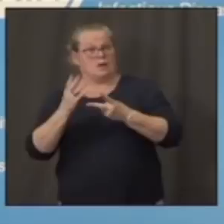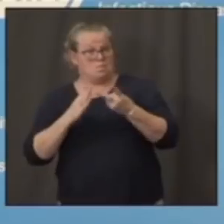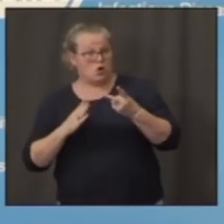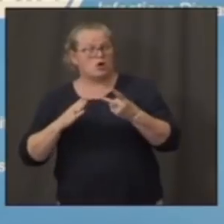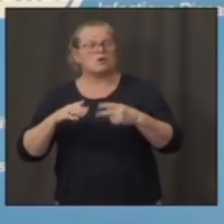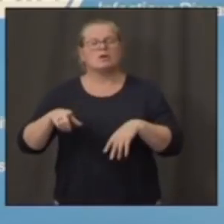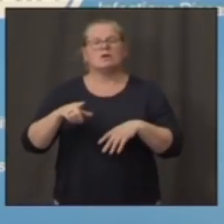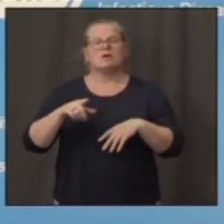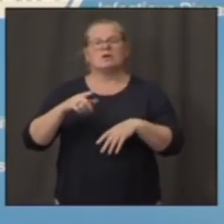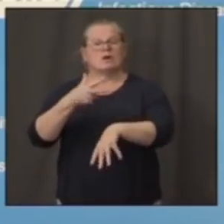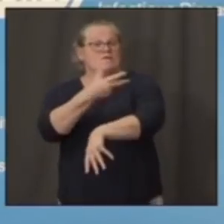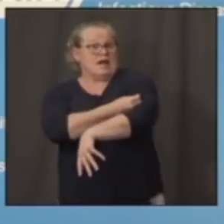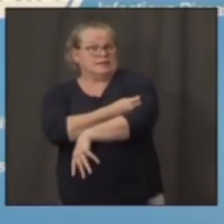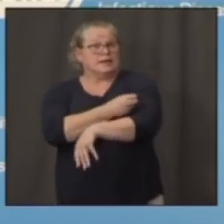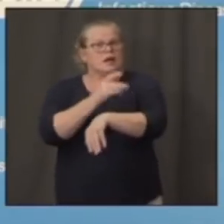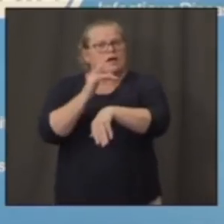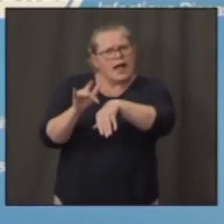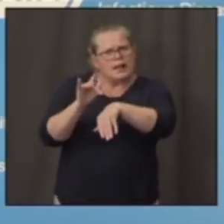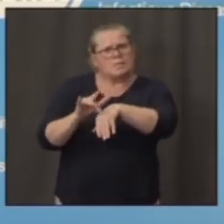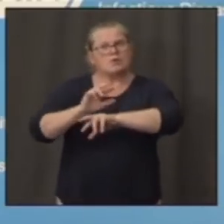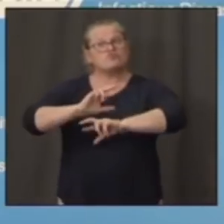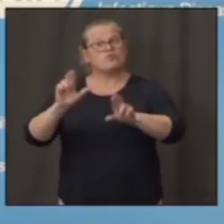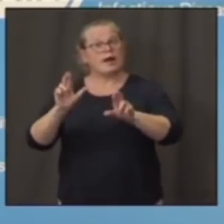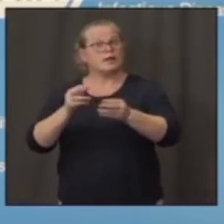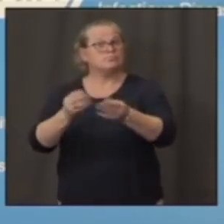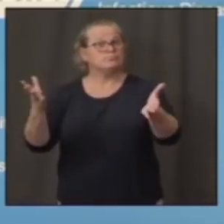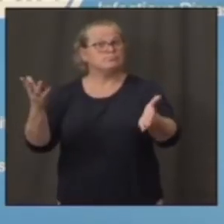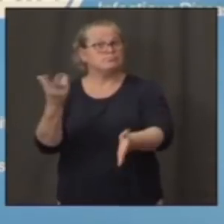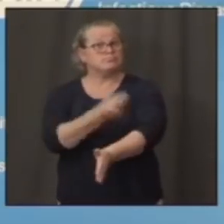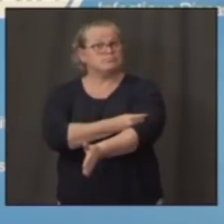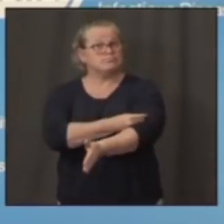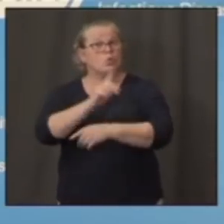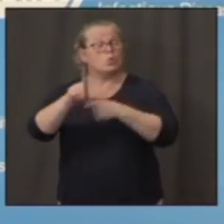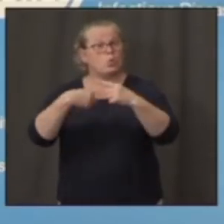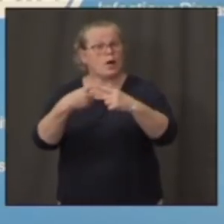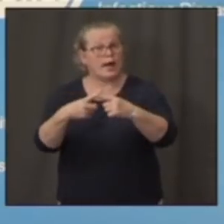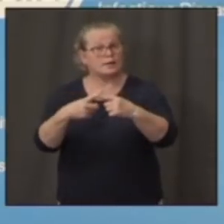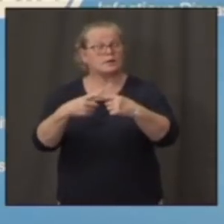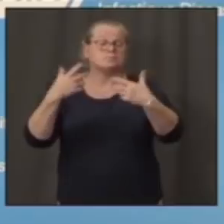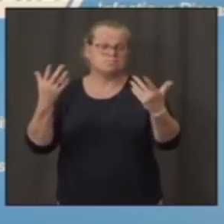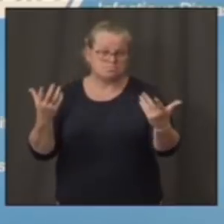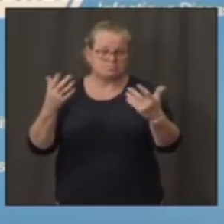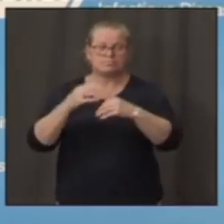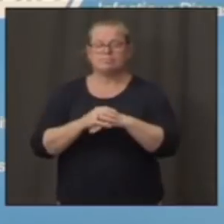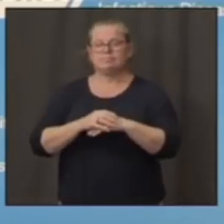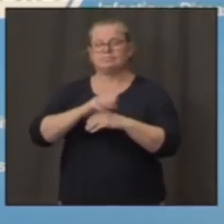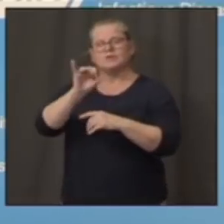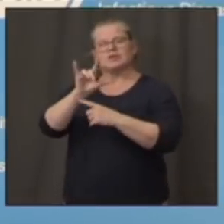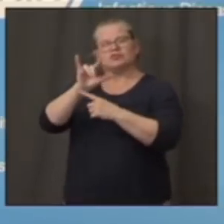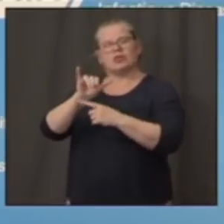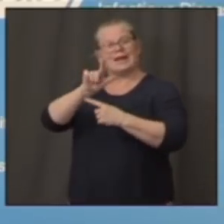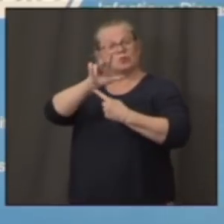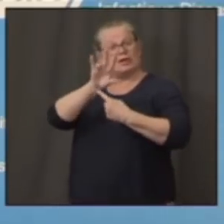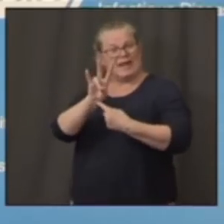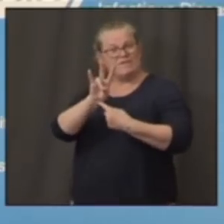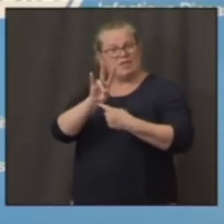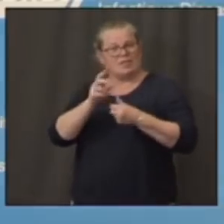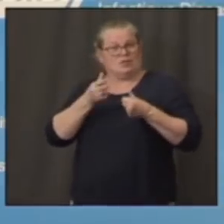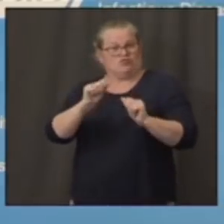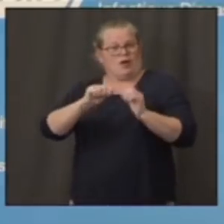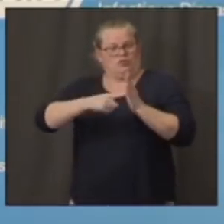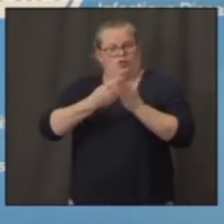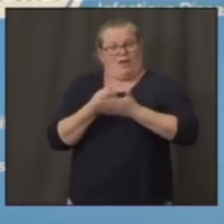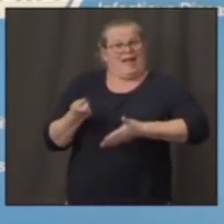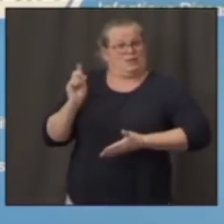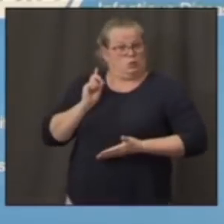be available? Well, the trial that started in July 27th, just a few days ago last week,